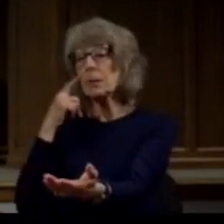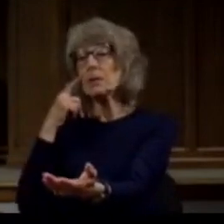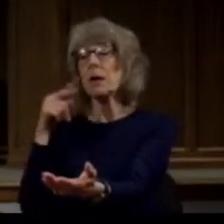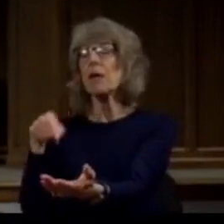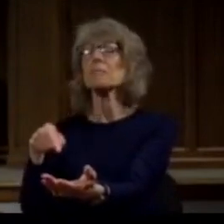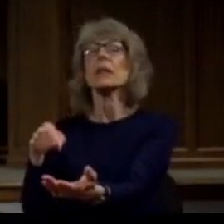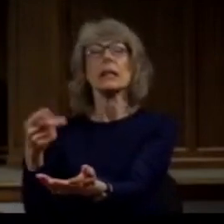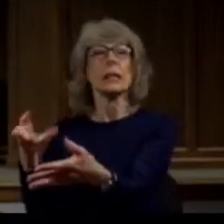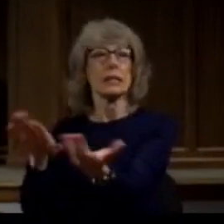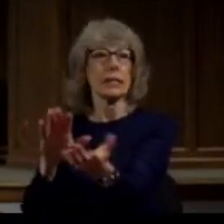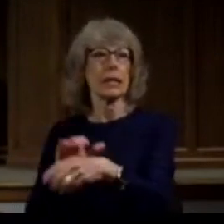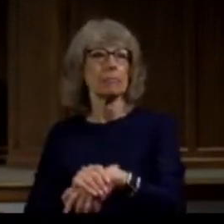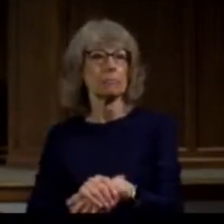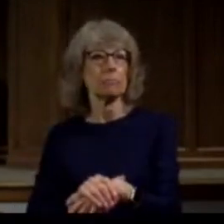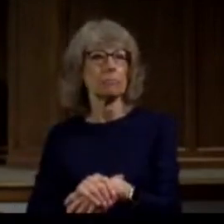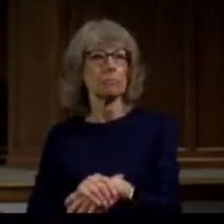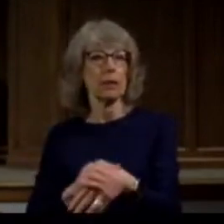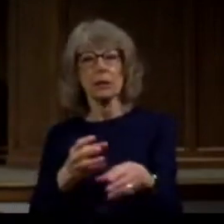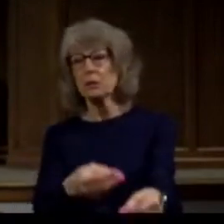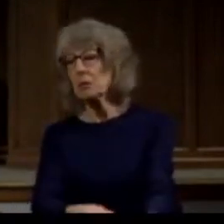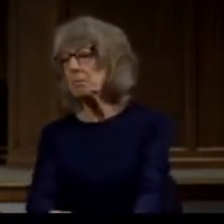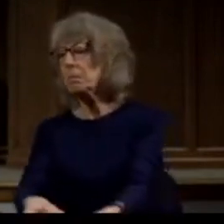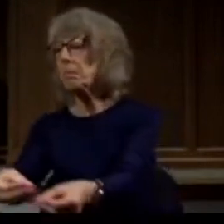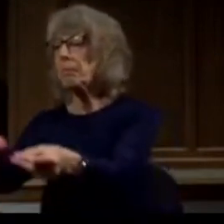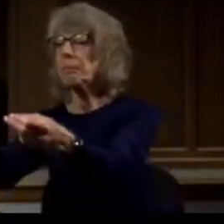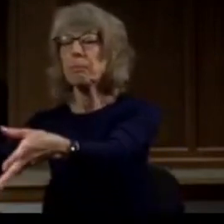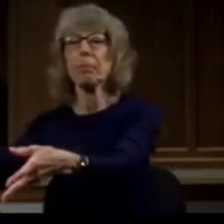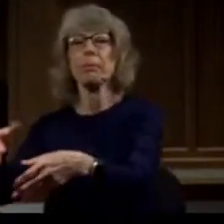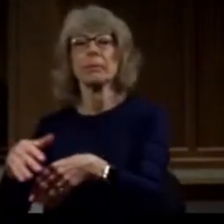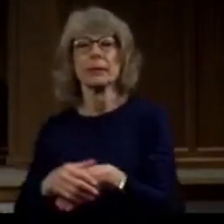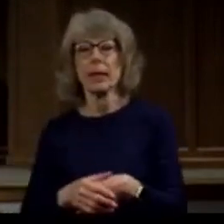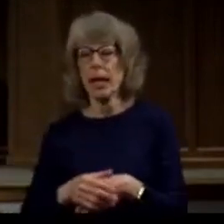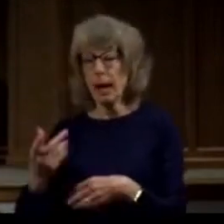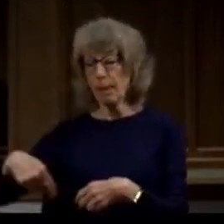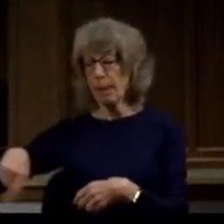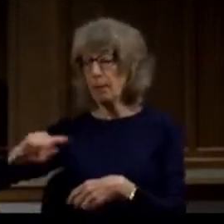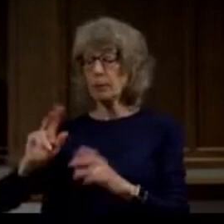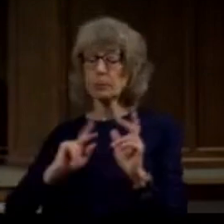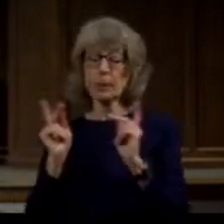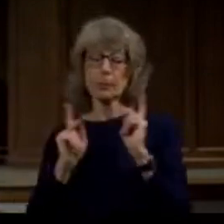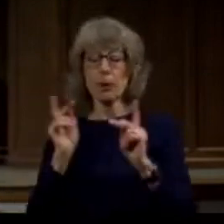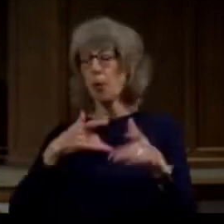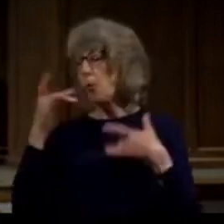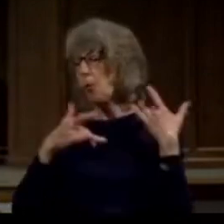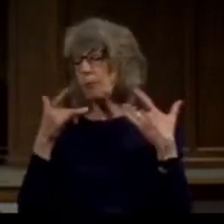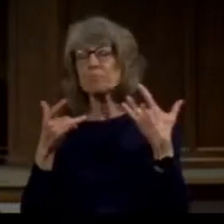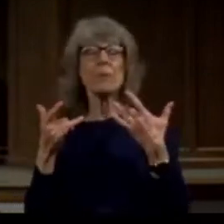outside of the city rejoicing that they had done God's will and Paul